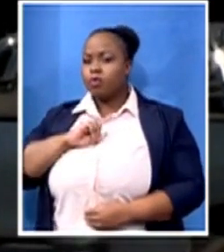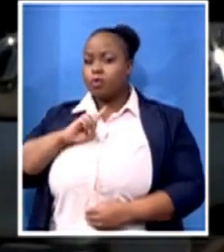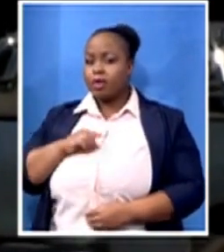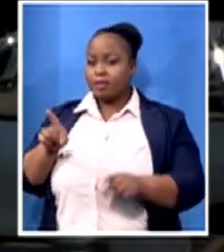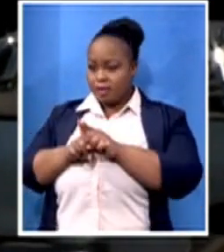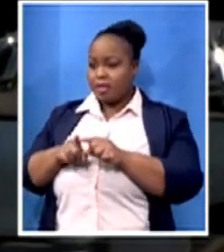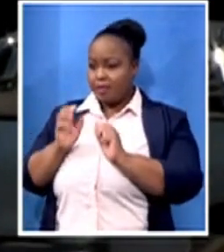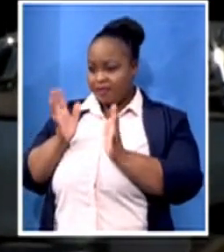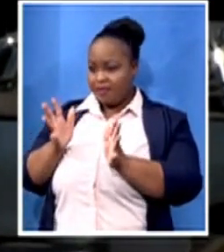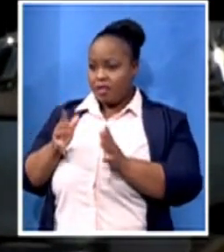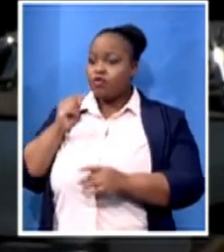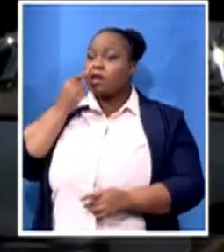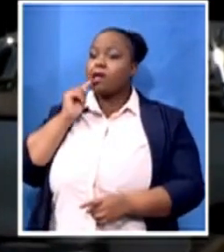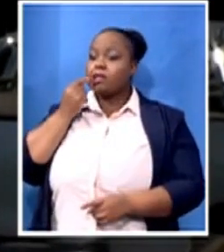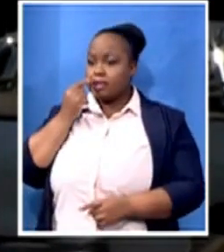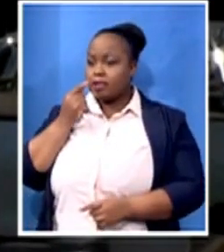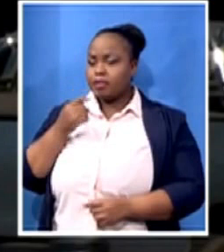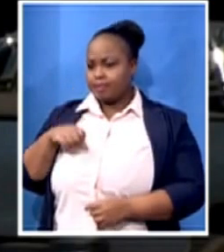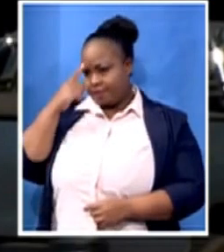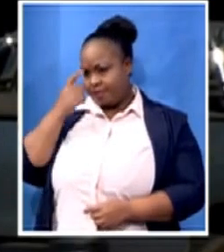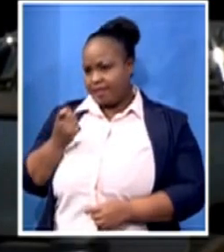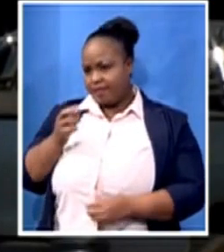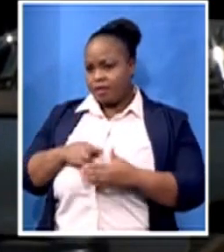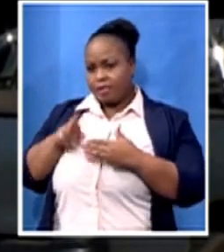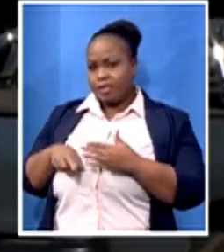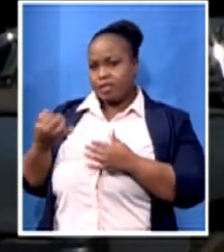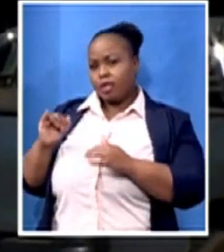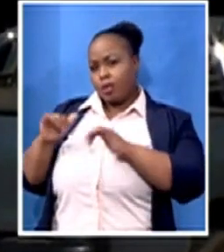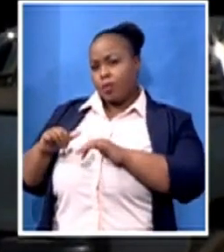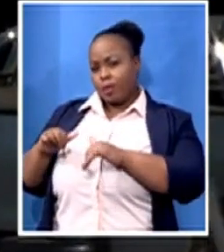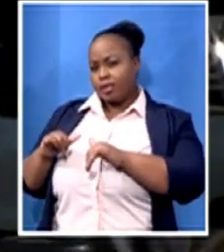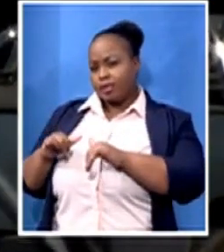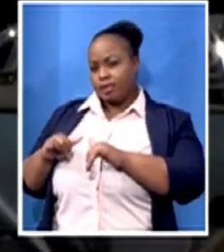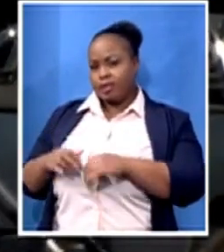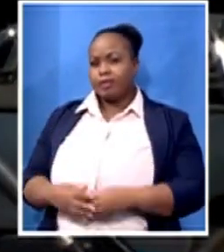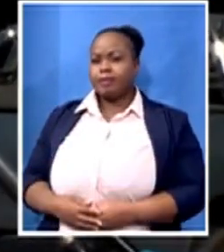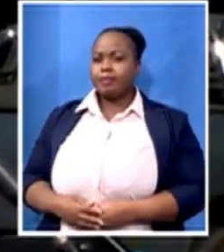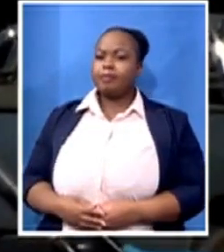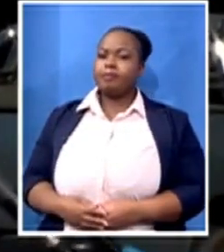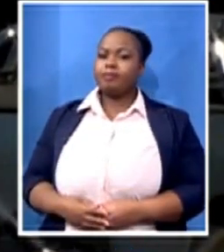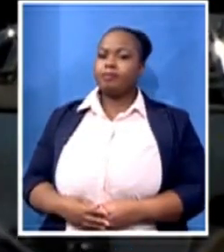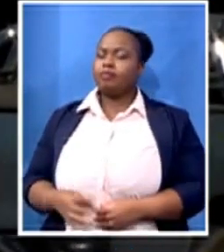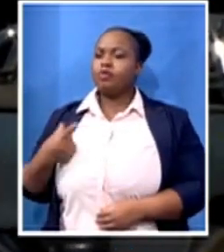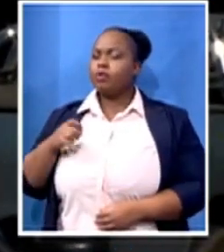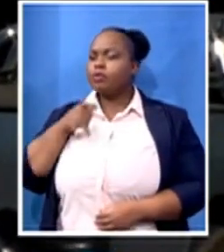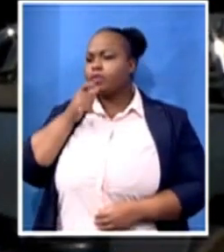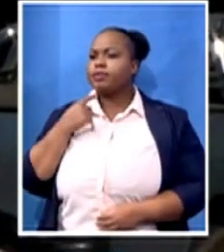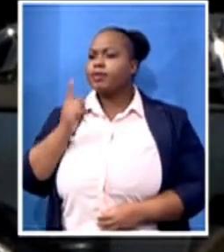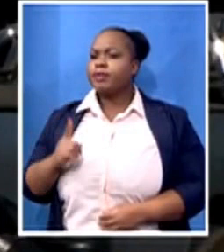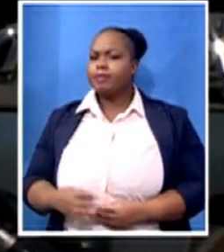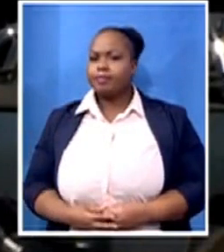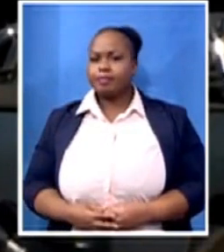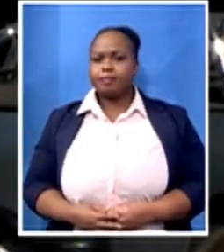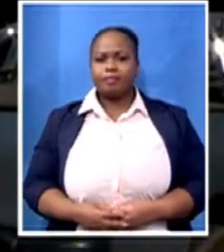your results are still coming. What can you say about that? My results have already come out.